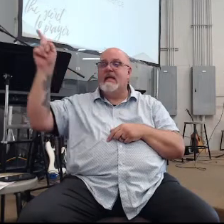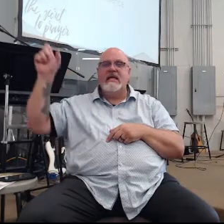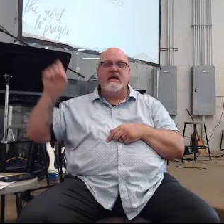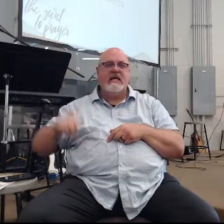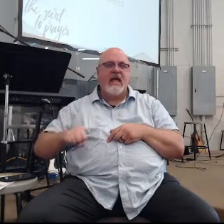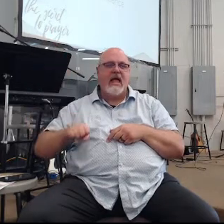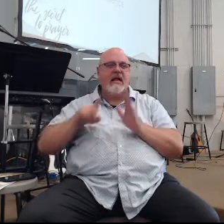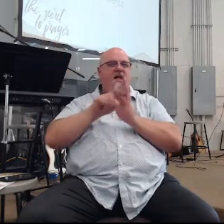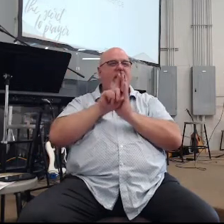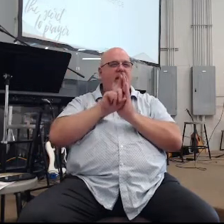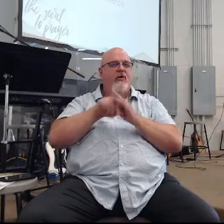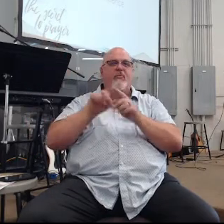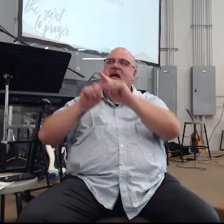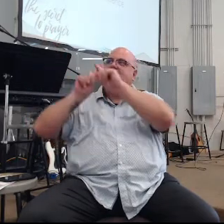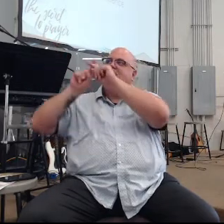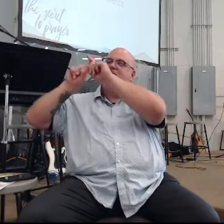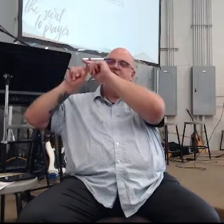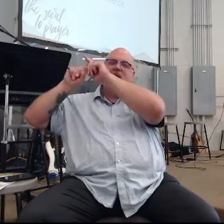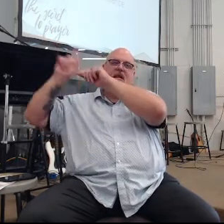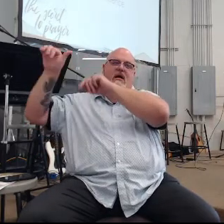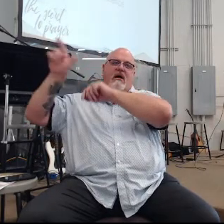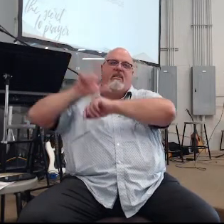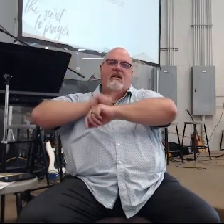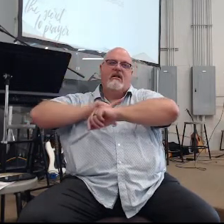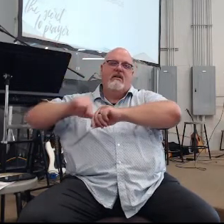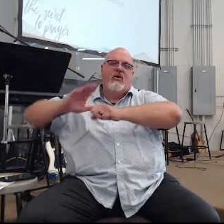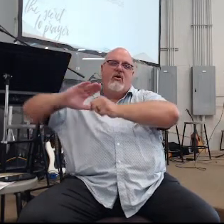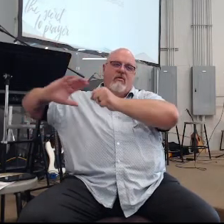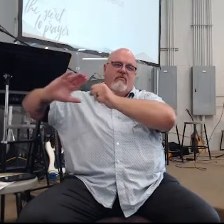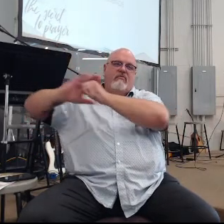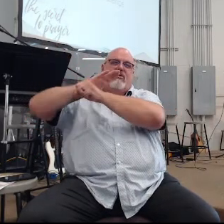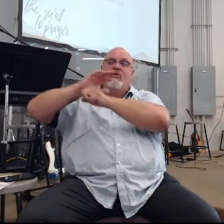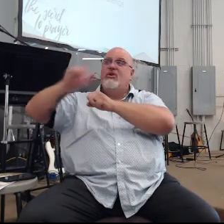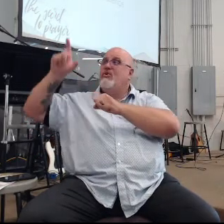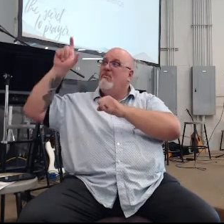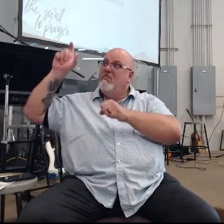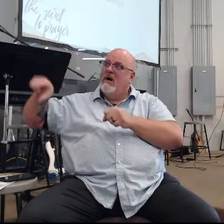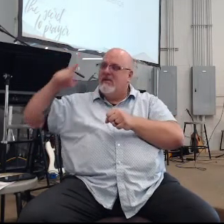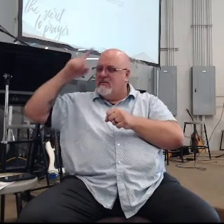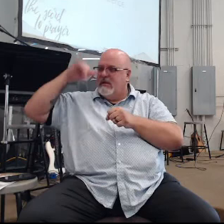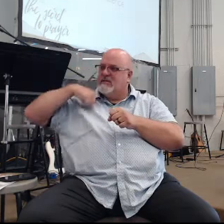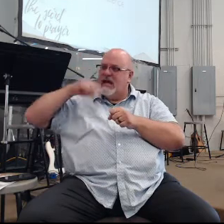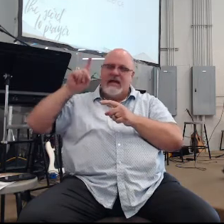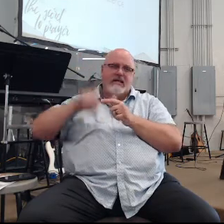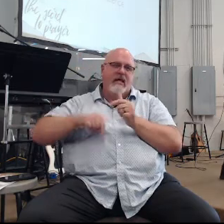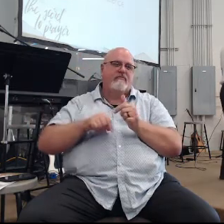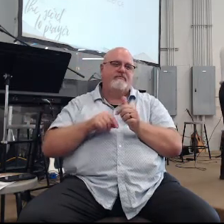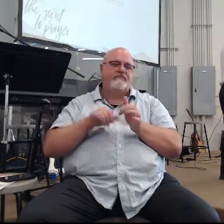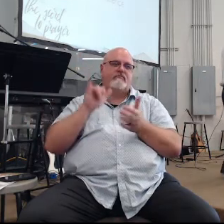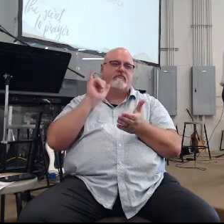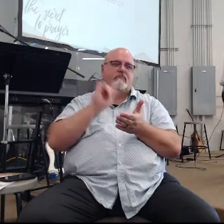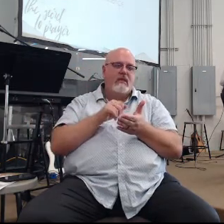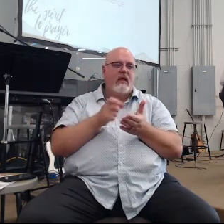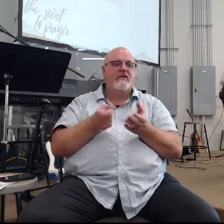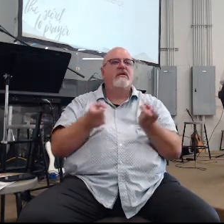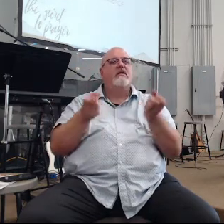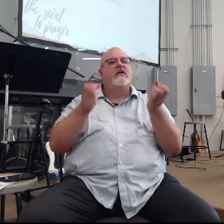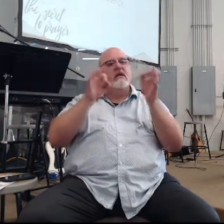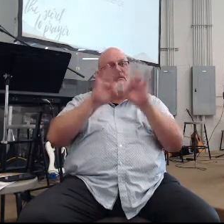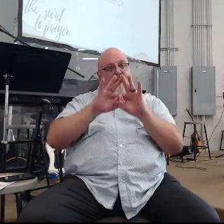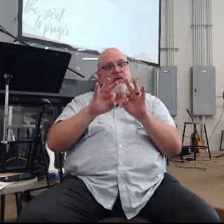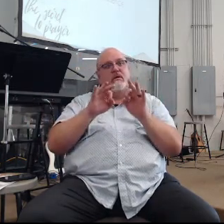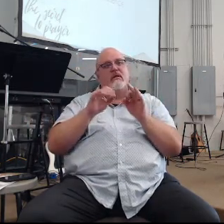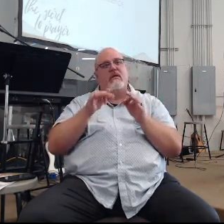am completely dependent on the Lord Lord you have to because I can't right that's what that's that